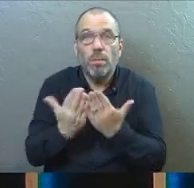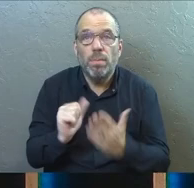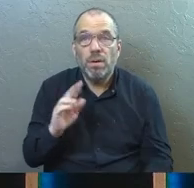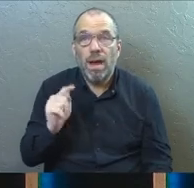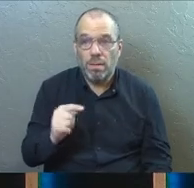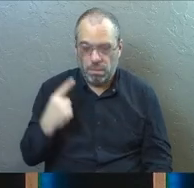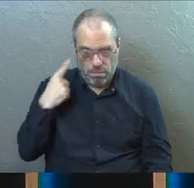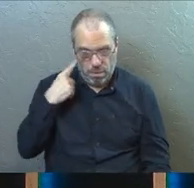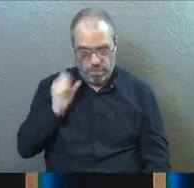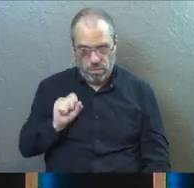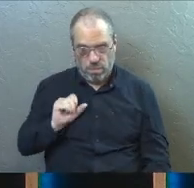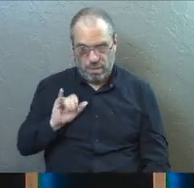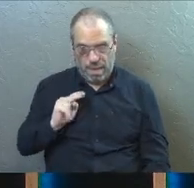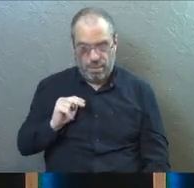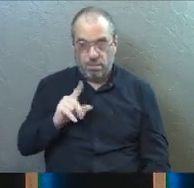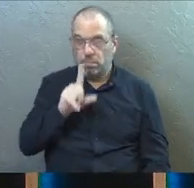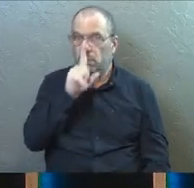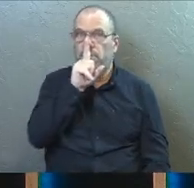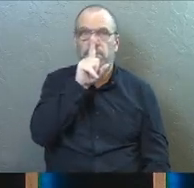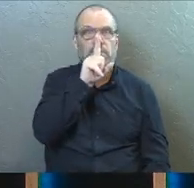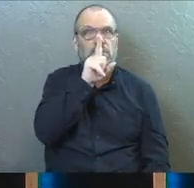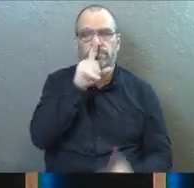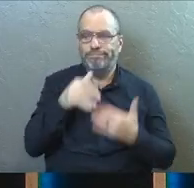Acts, we never hear from Simon again.